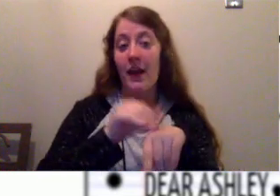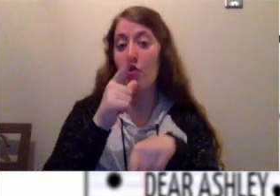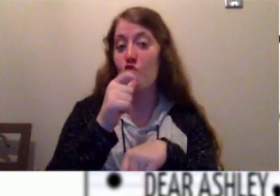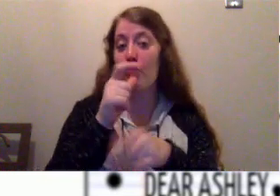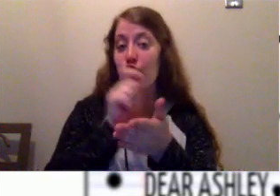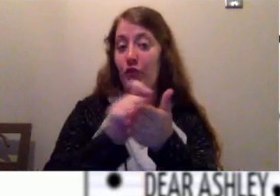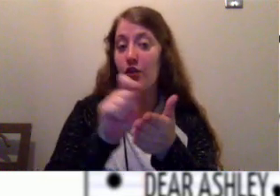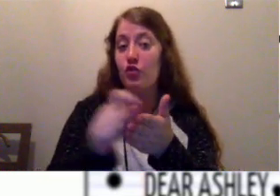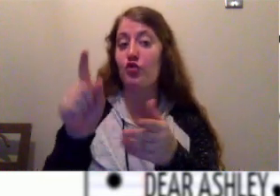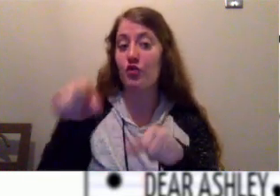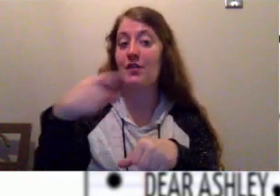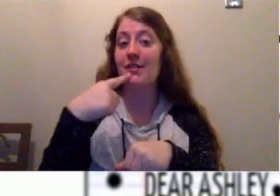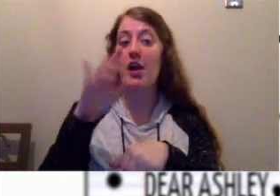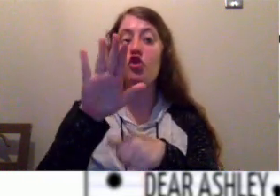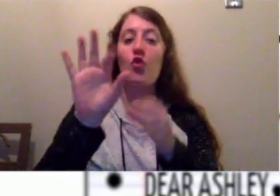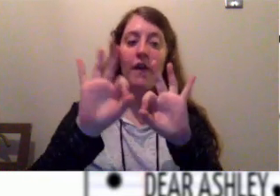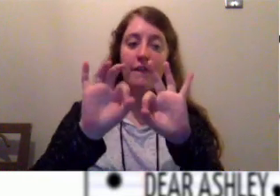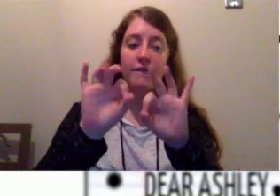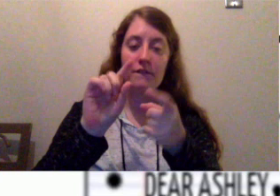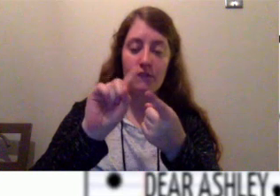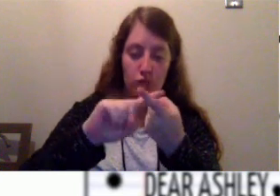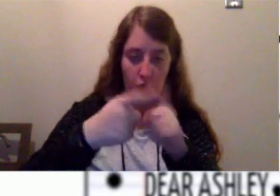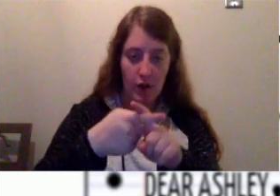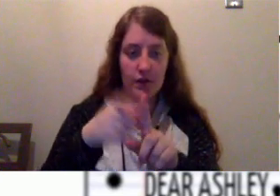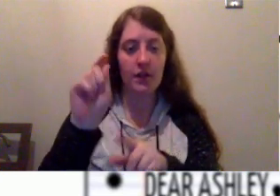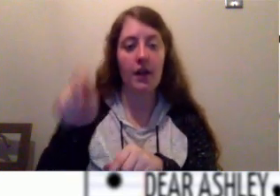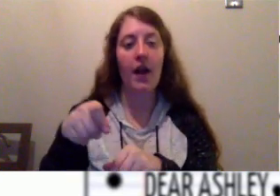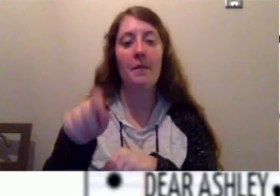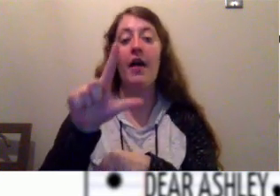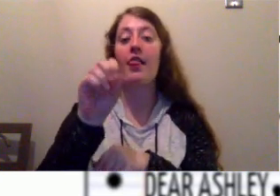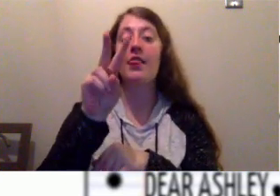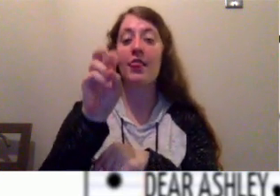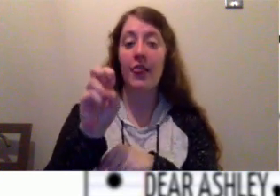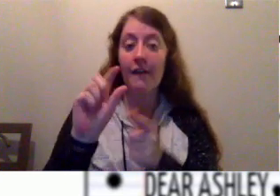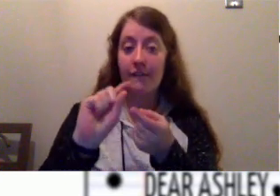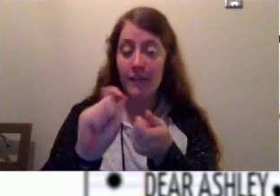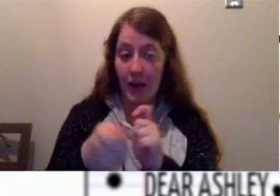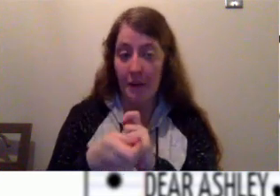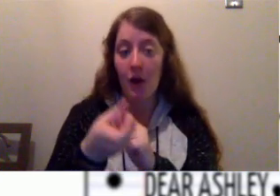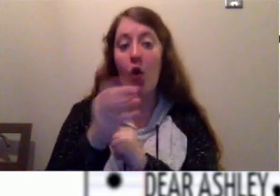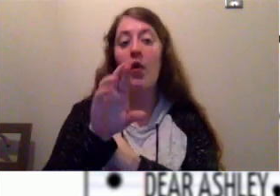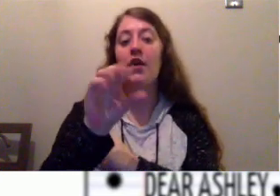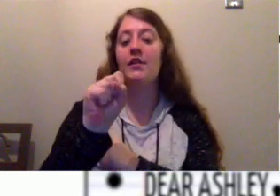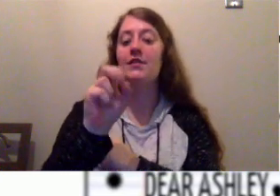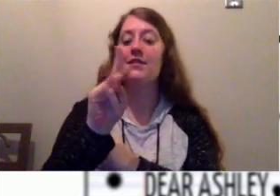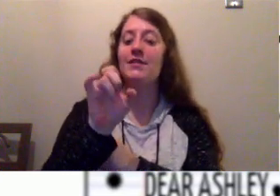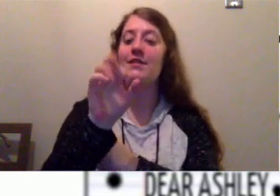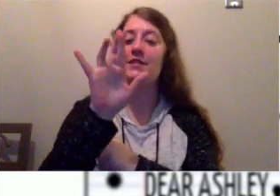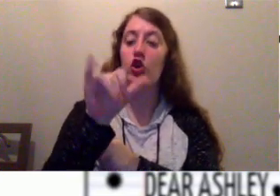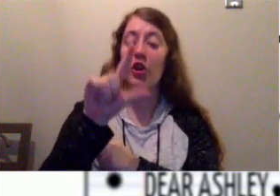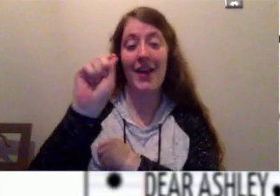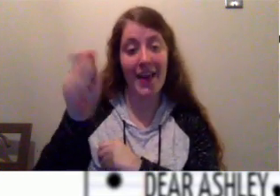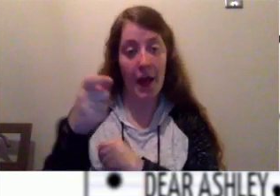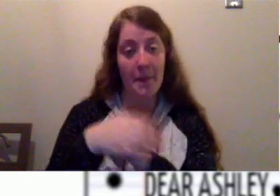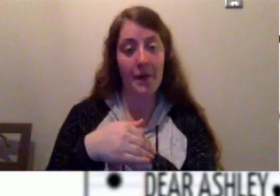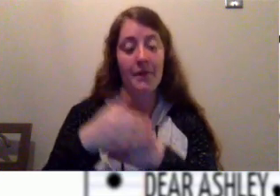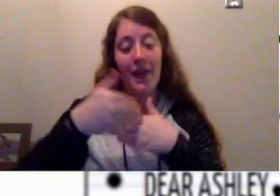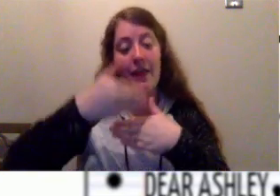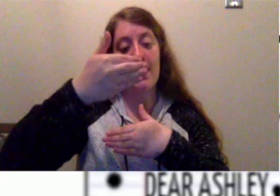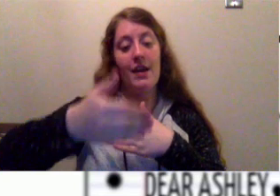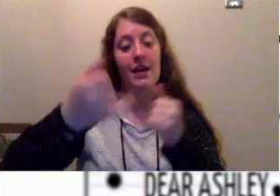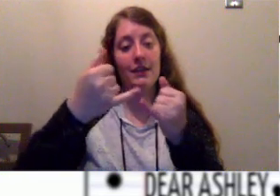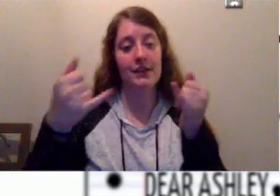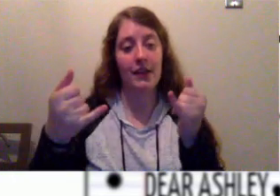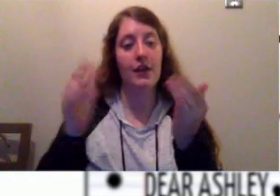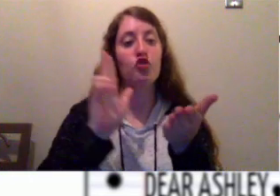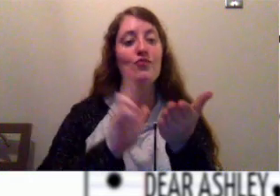may say your friend comma, love comma, or sincerely comma. On the next line, after the comma, you write or